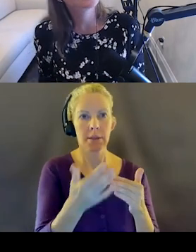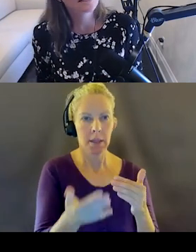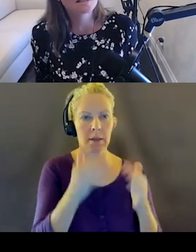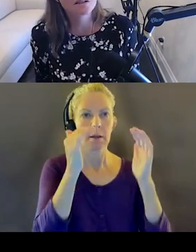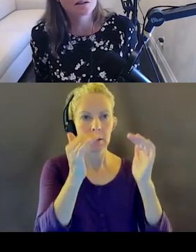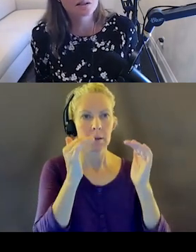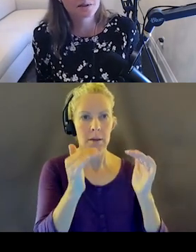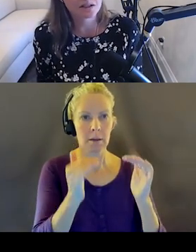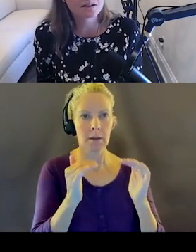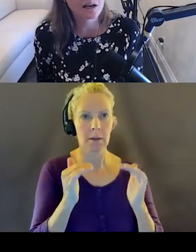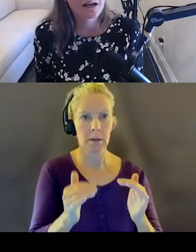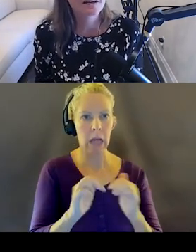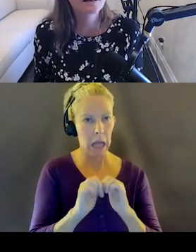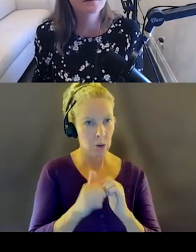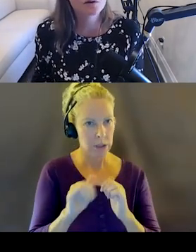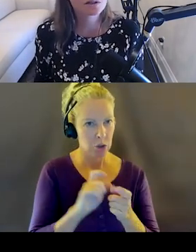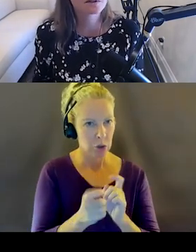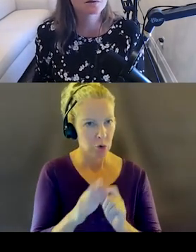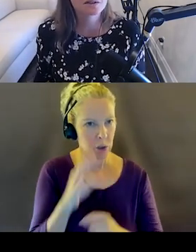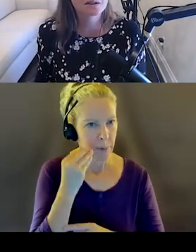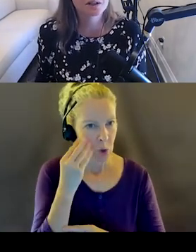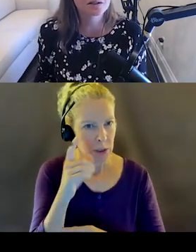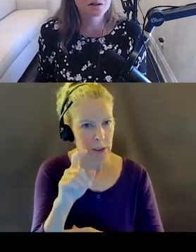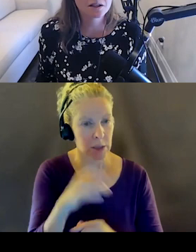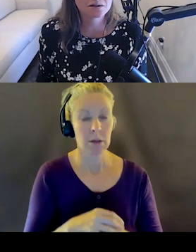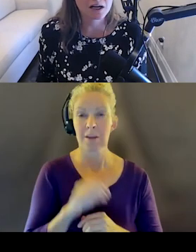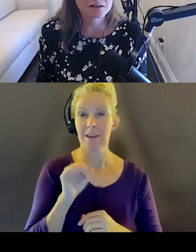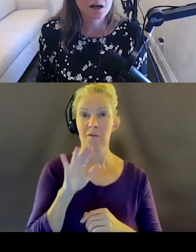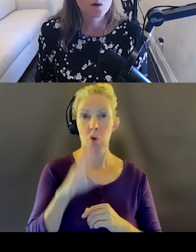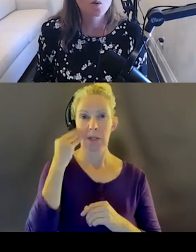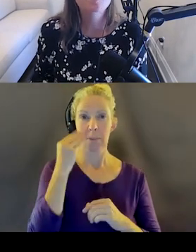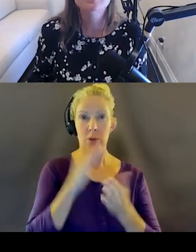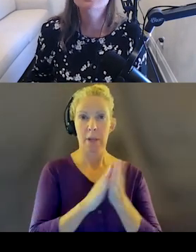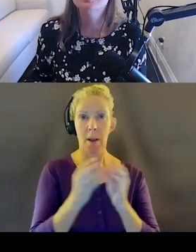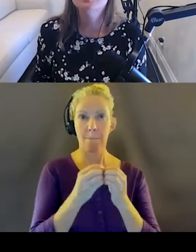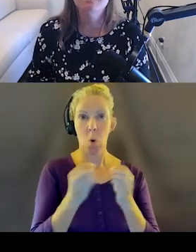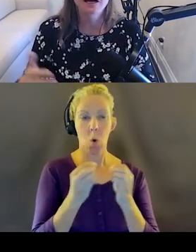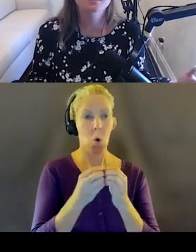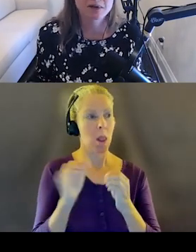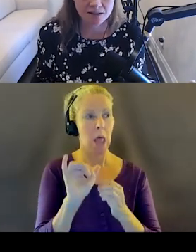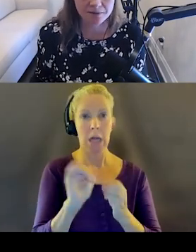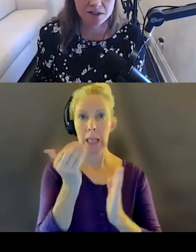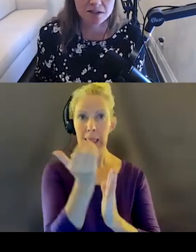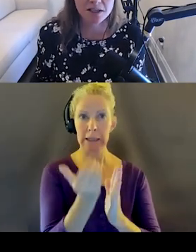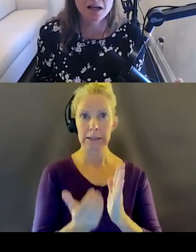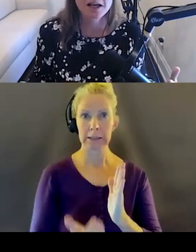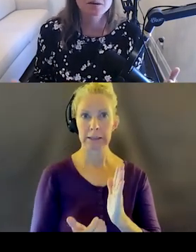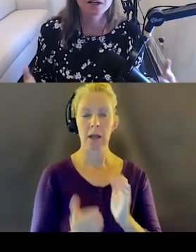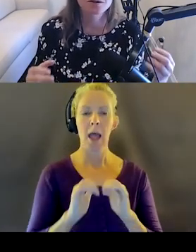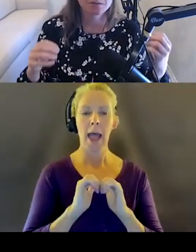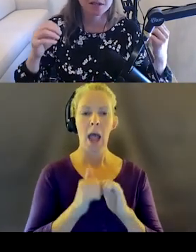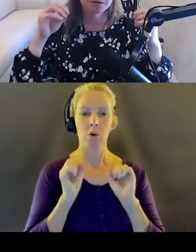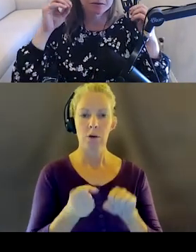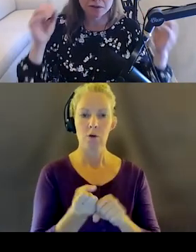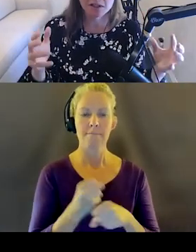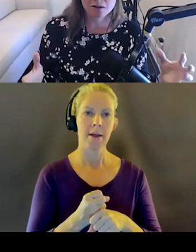How does that change your experience? And if your experience was serialized or linearized, what would you do to maximize efficiency and to